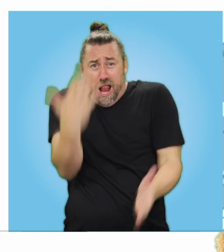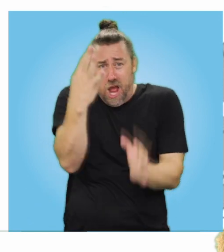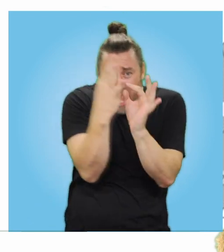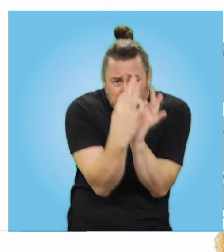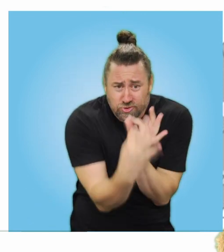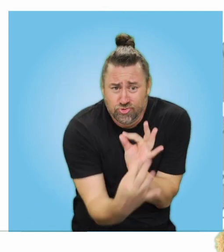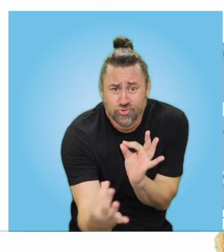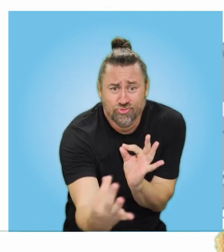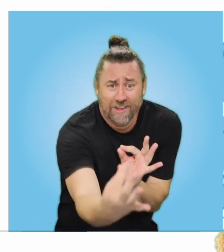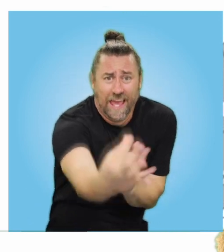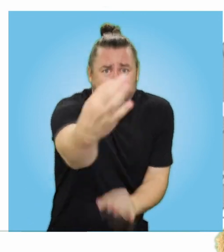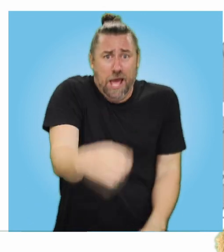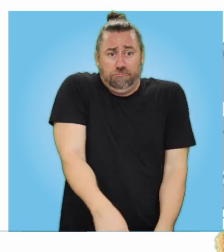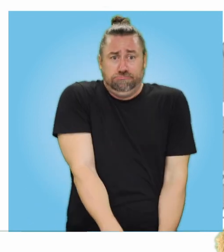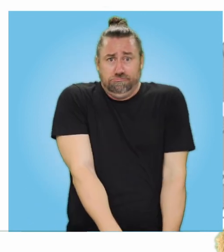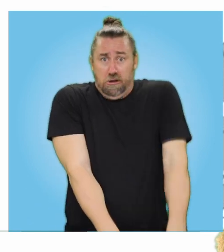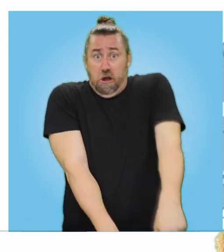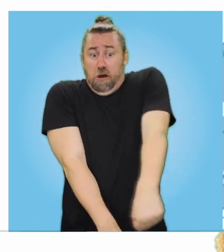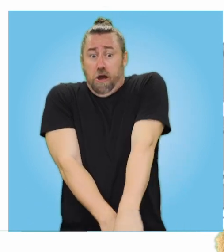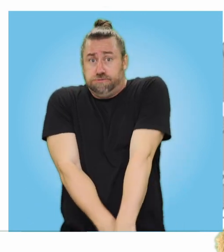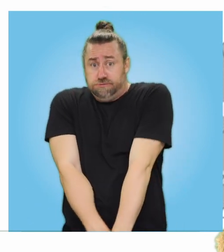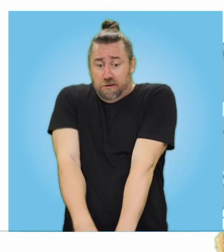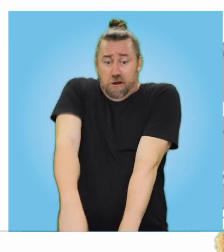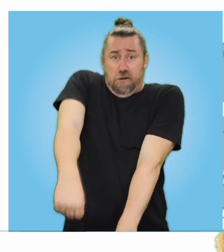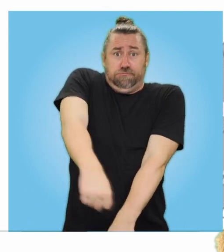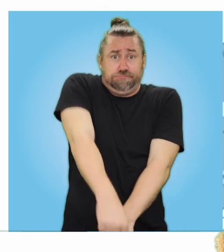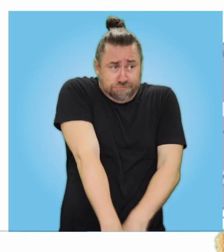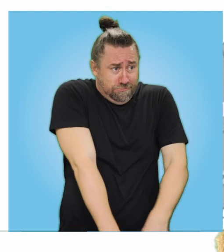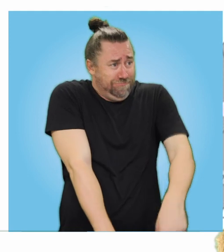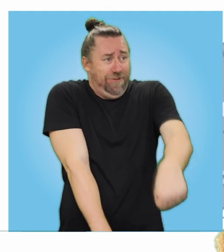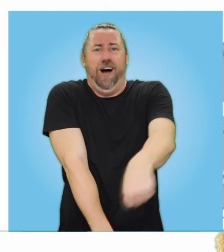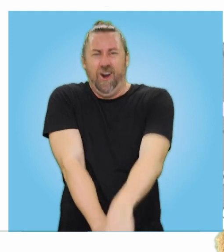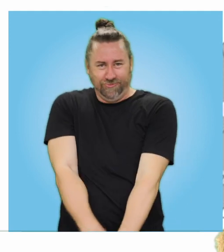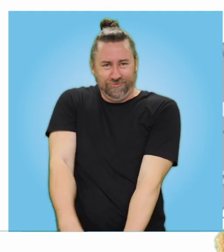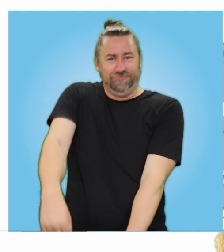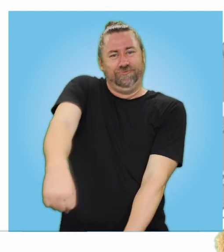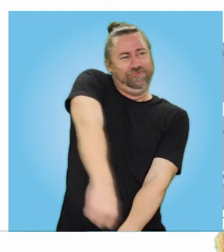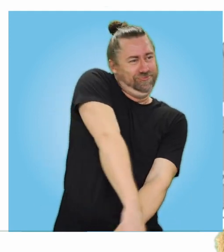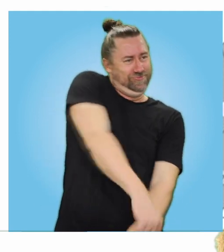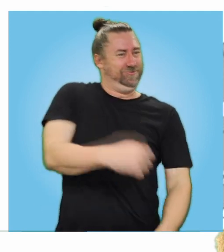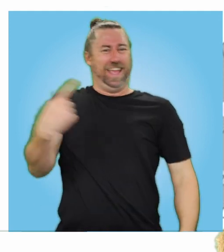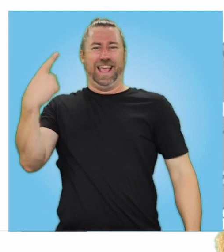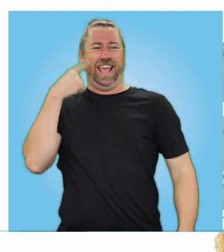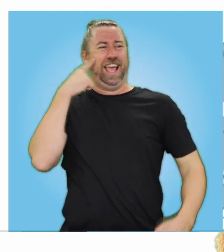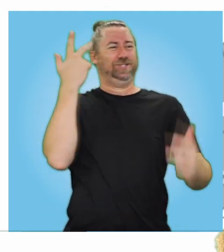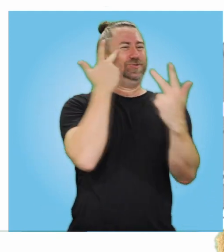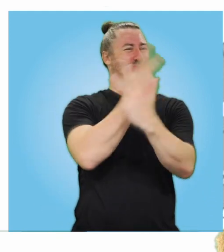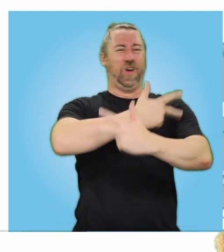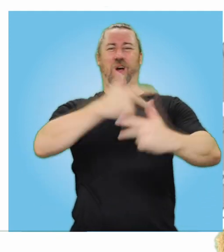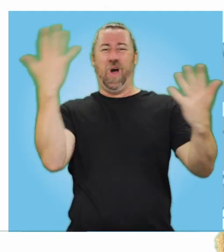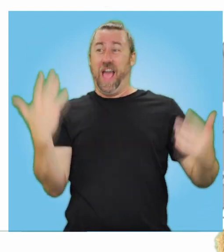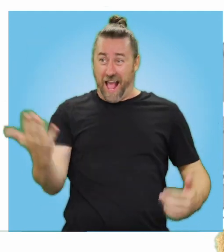on a piece of string. They it was such a wonderful stunt that they